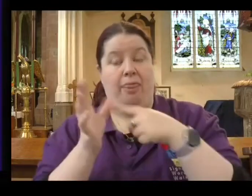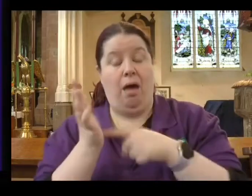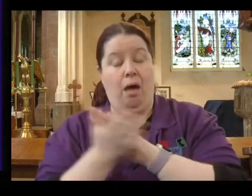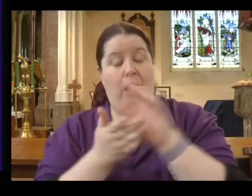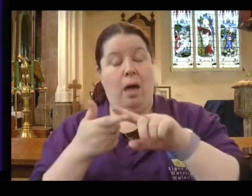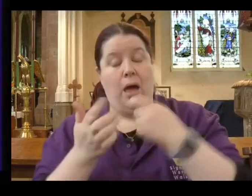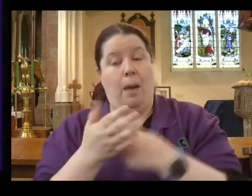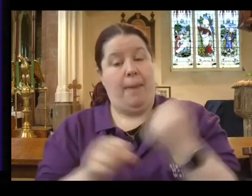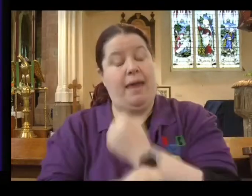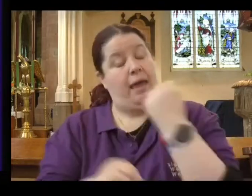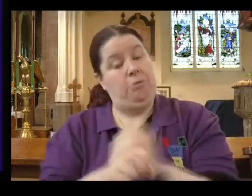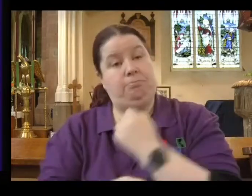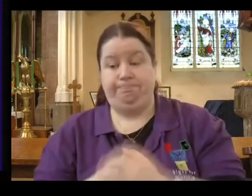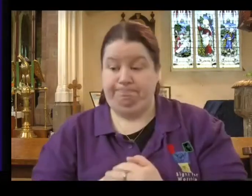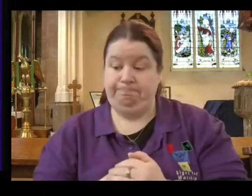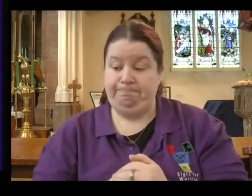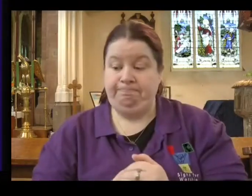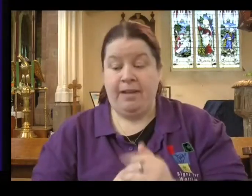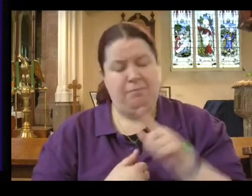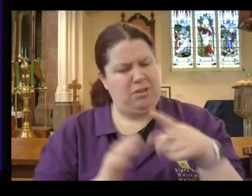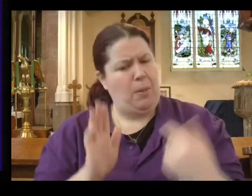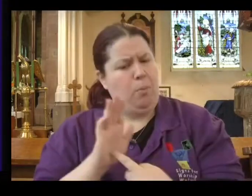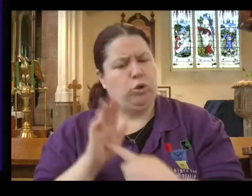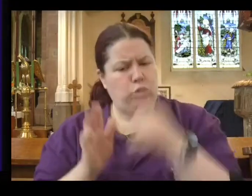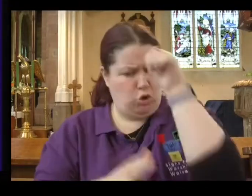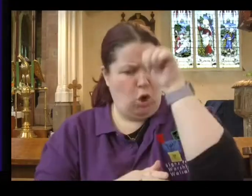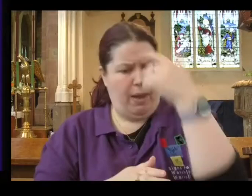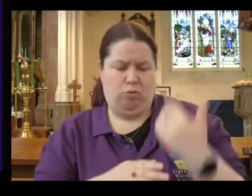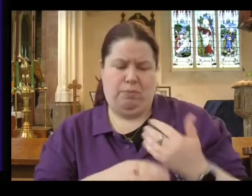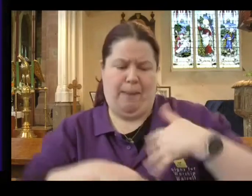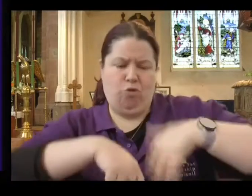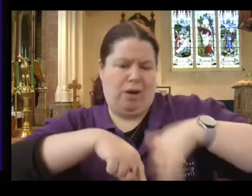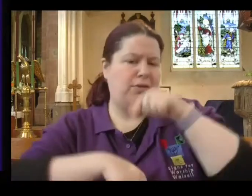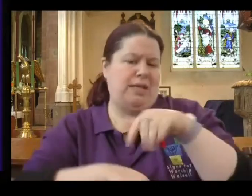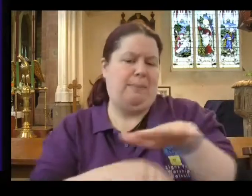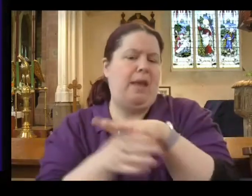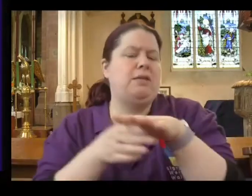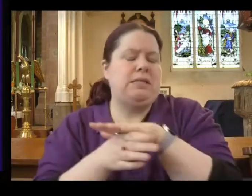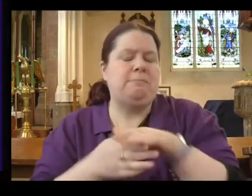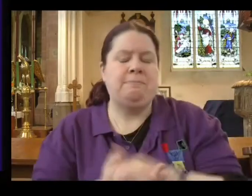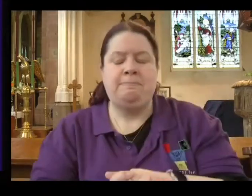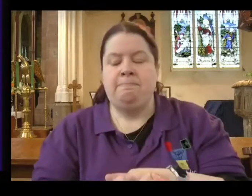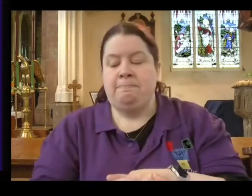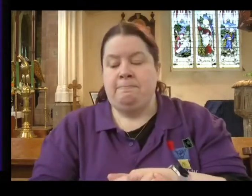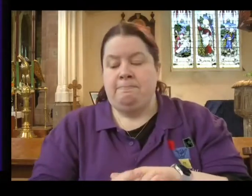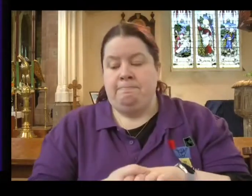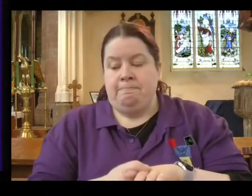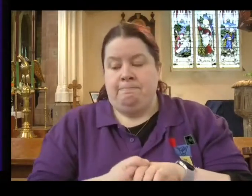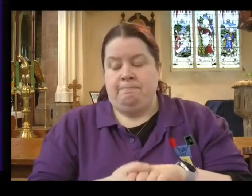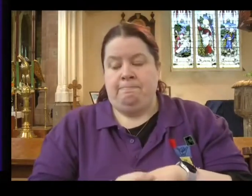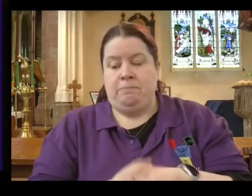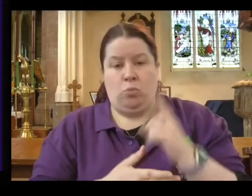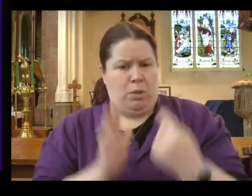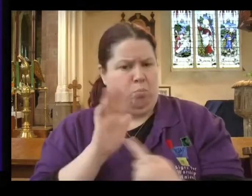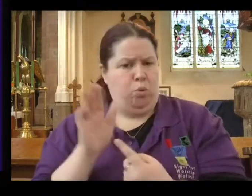Anyway, that is quite important. It's important to know about the different trade guilds because one big aspect